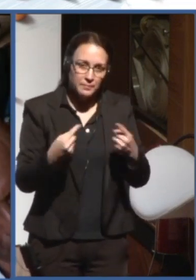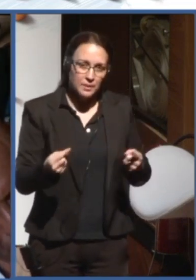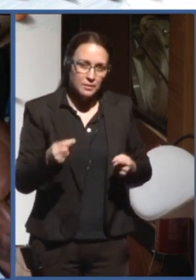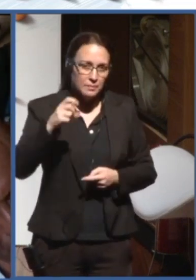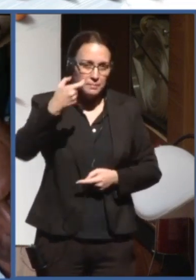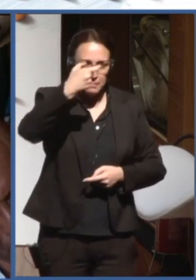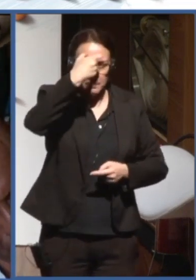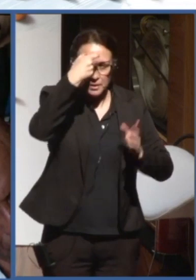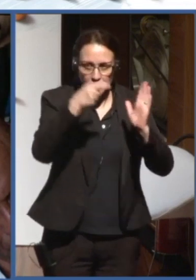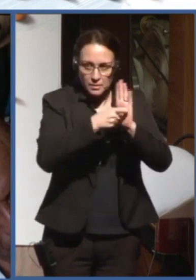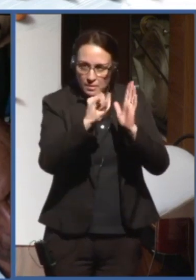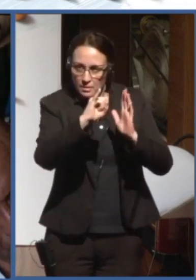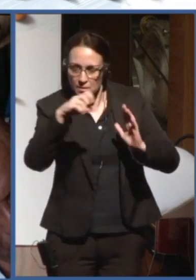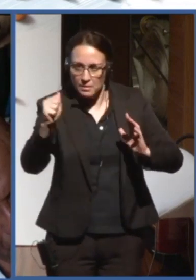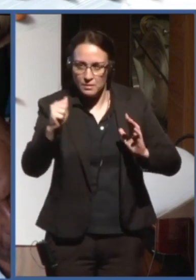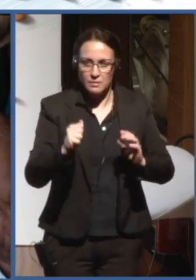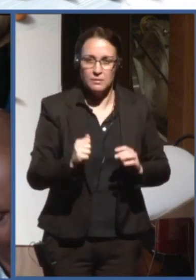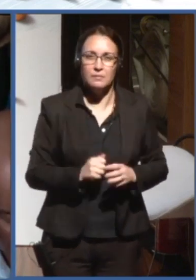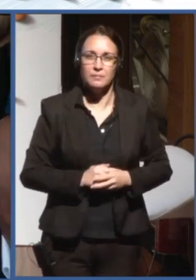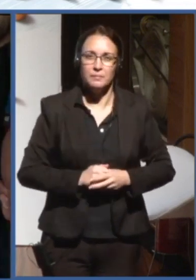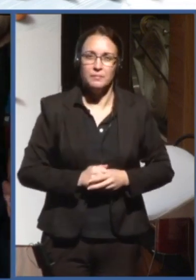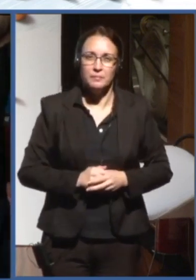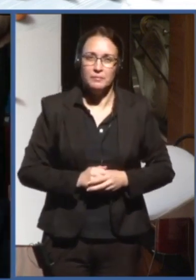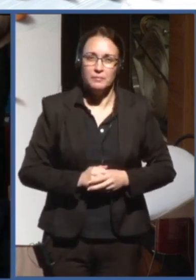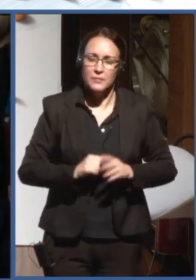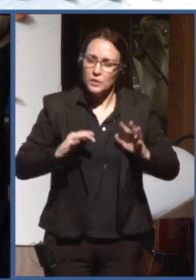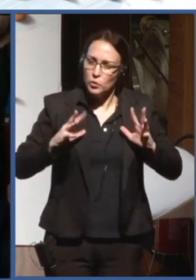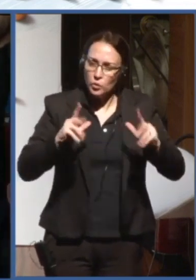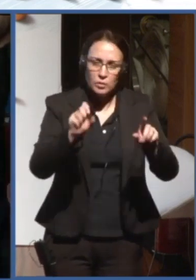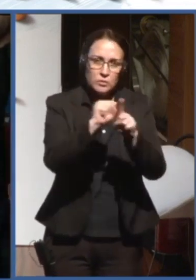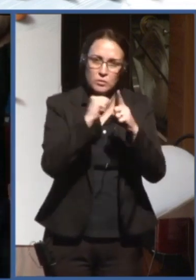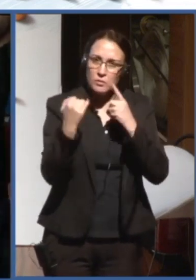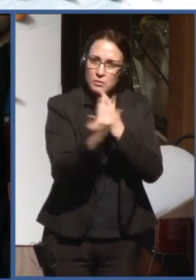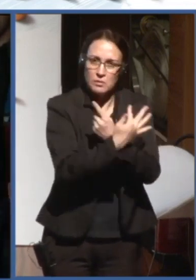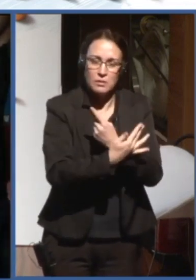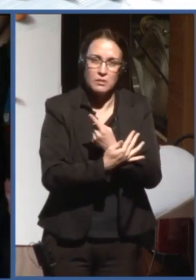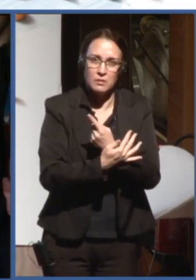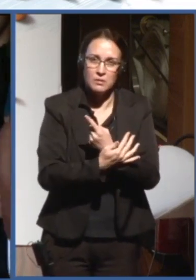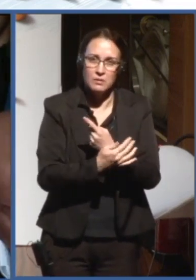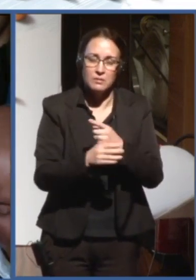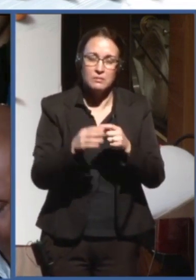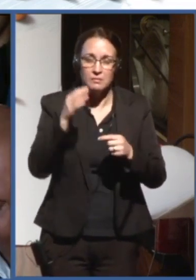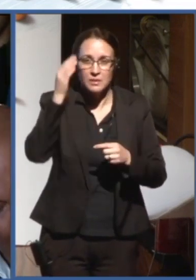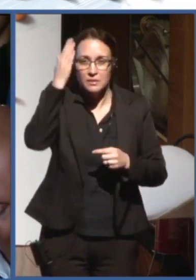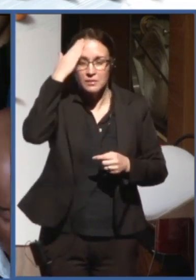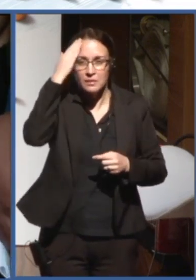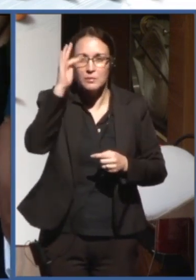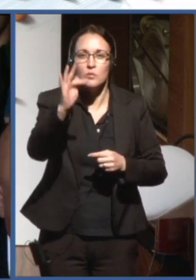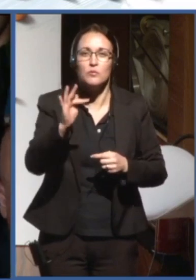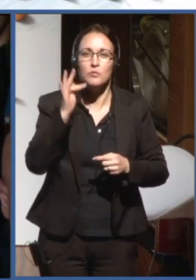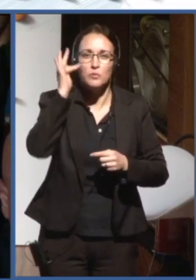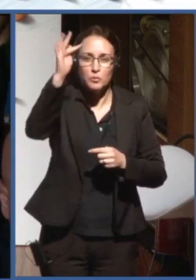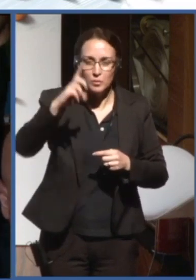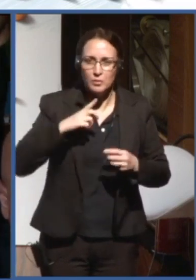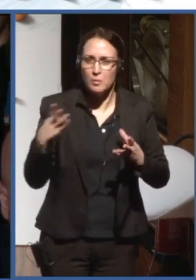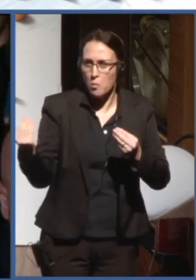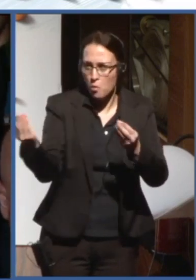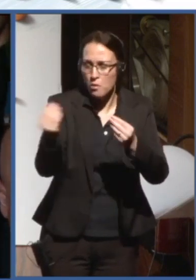artificial intelligence hit the entire society, we know that in the future we will not have many jobs,